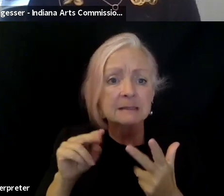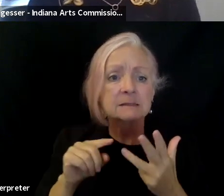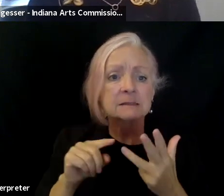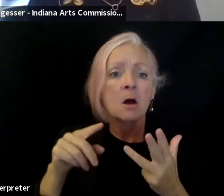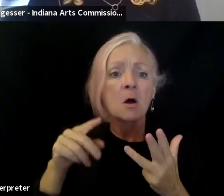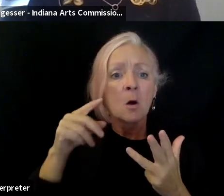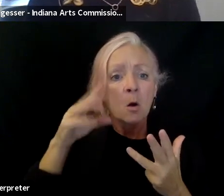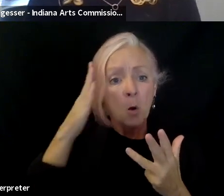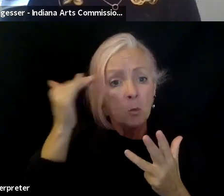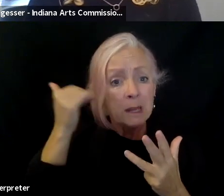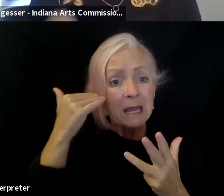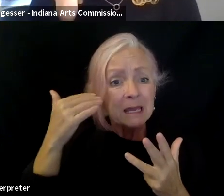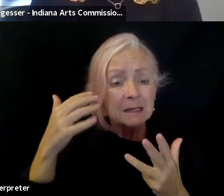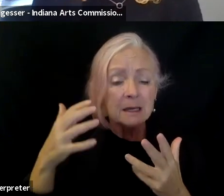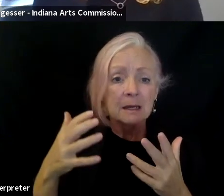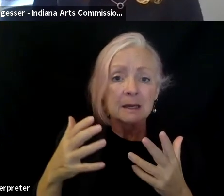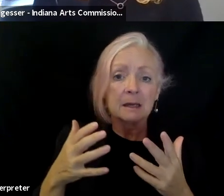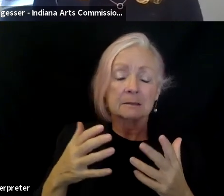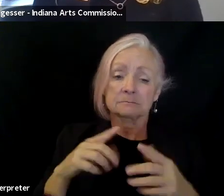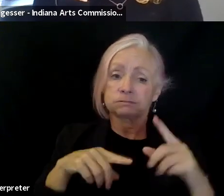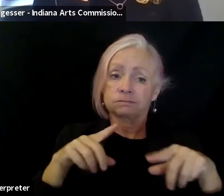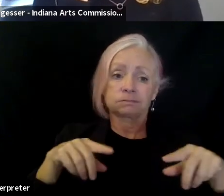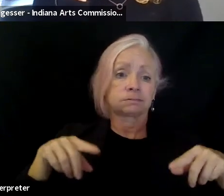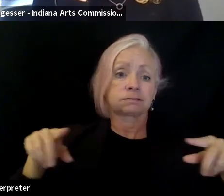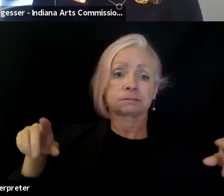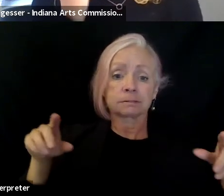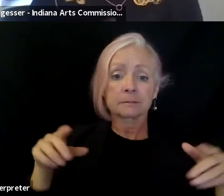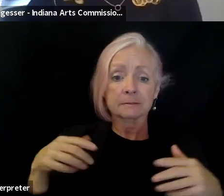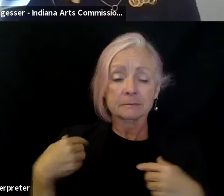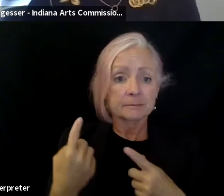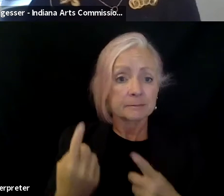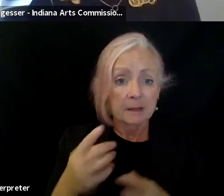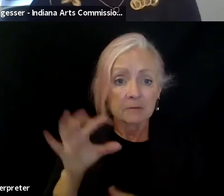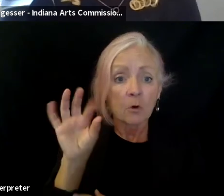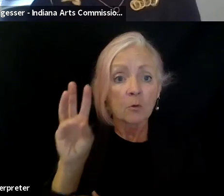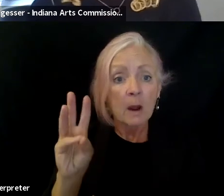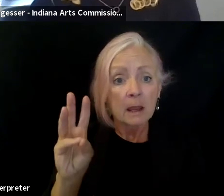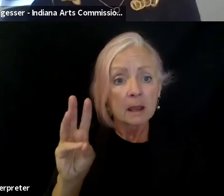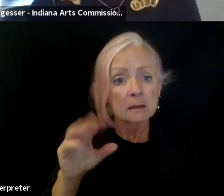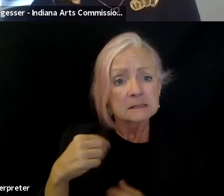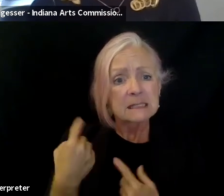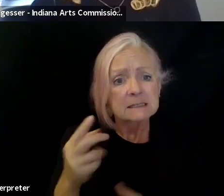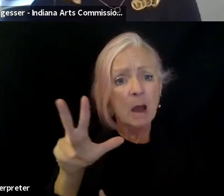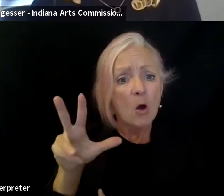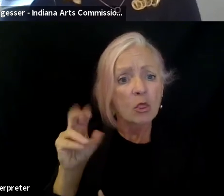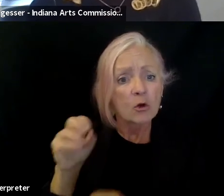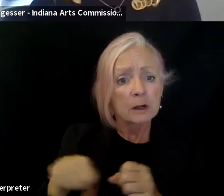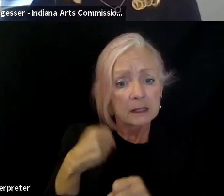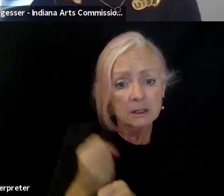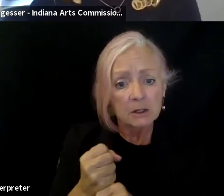this, uh, people have, uh, been established throughout the, the, the years here in Fort Wayne, about 30 some years with, uh, Catholic Charities